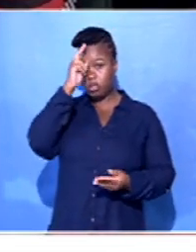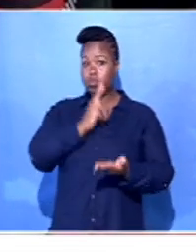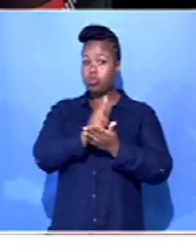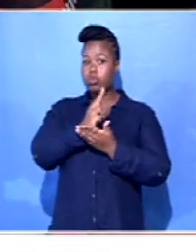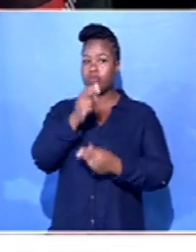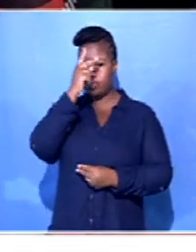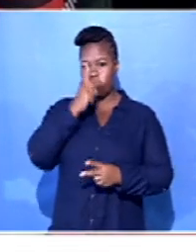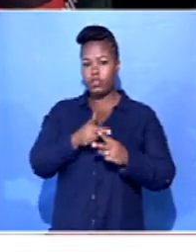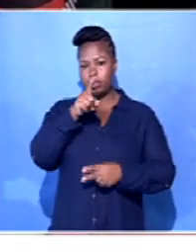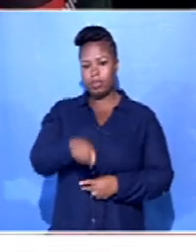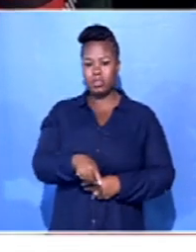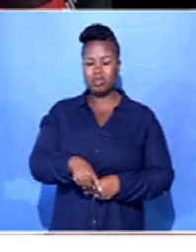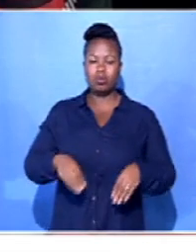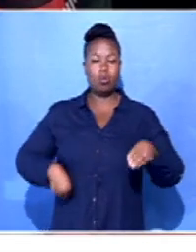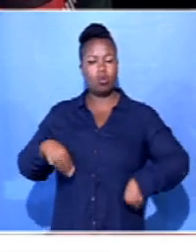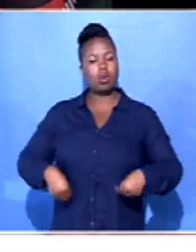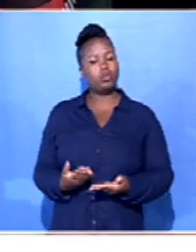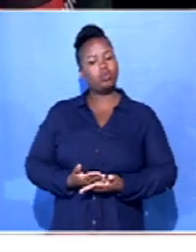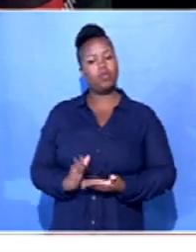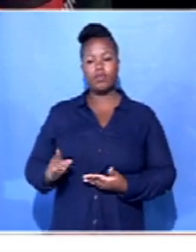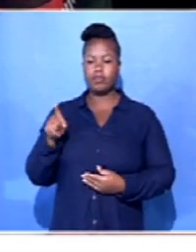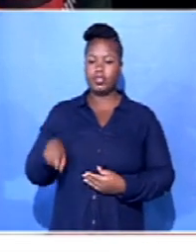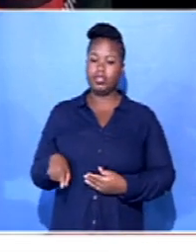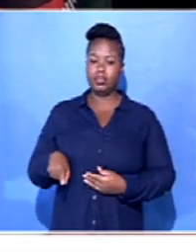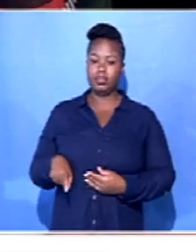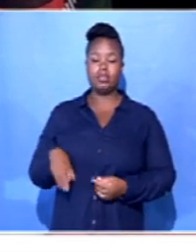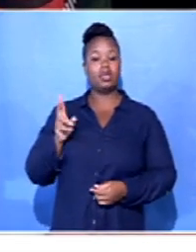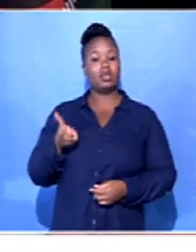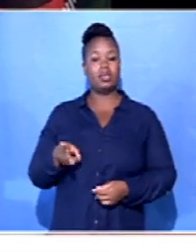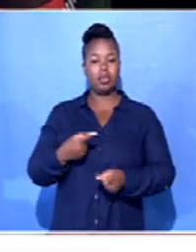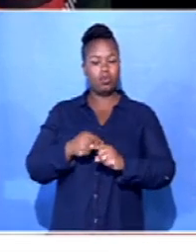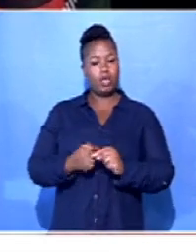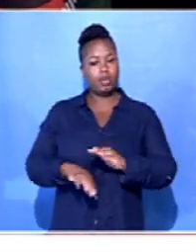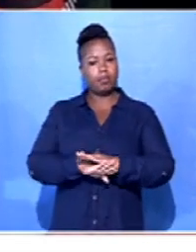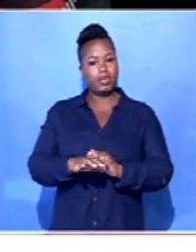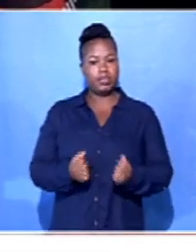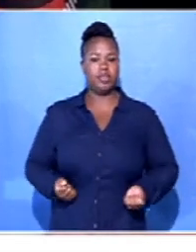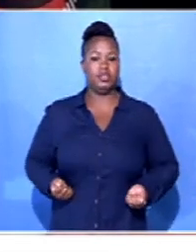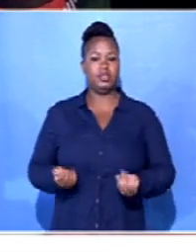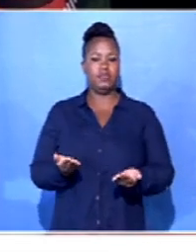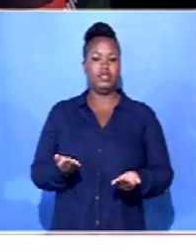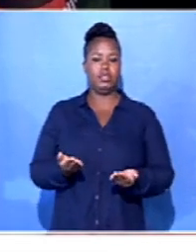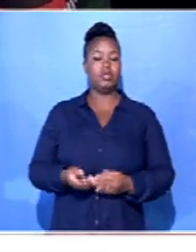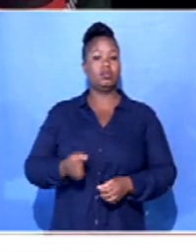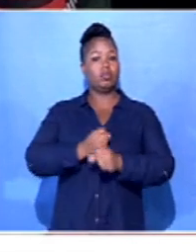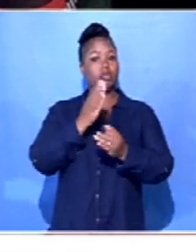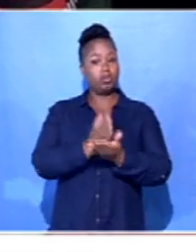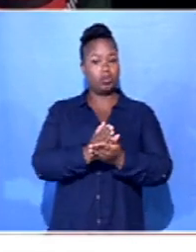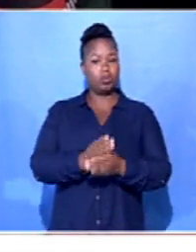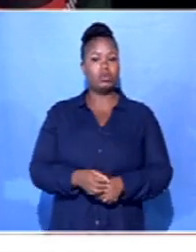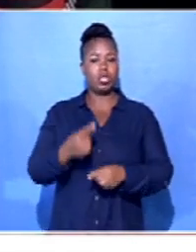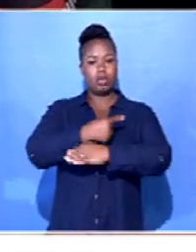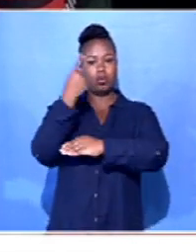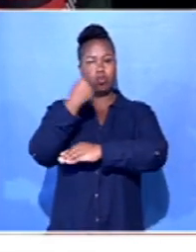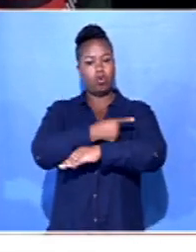professional. That we root out corruption out of our system. That we can deliver basic services and ensure that our